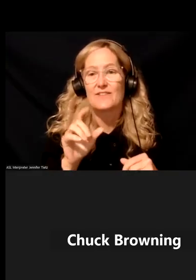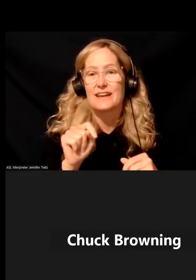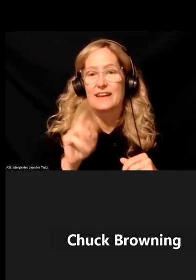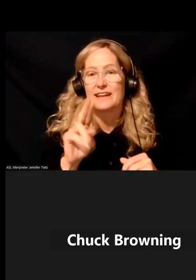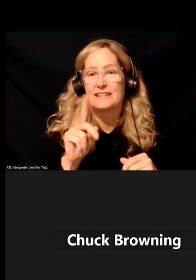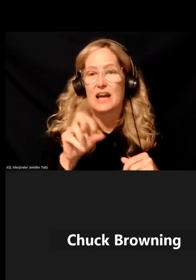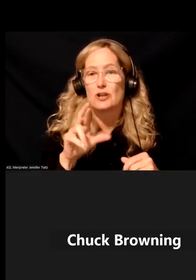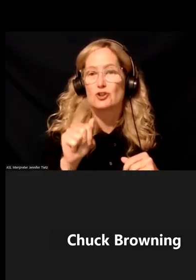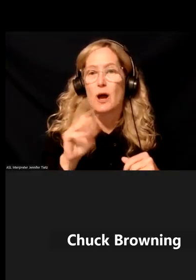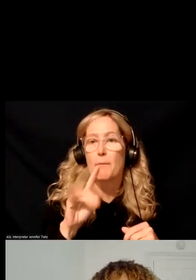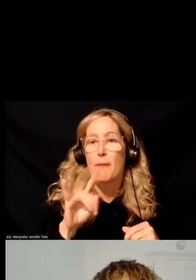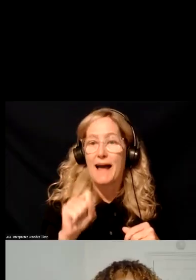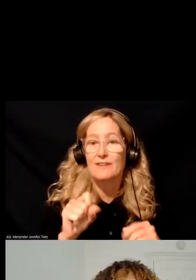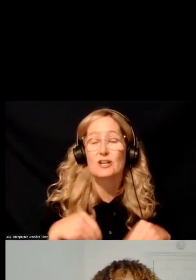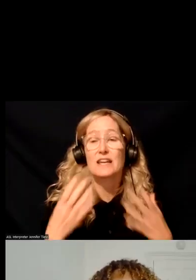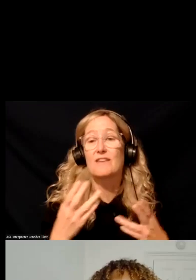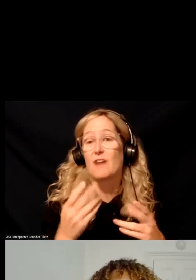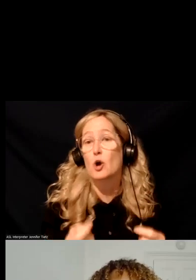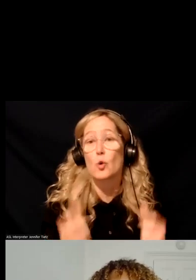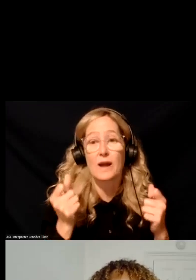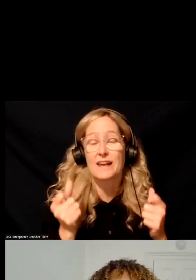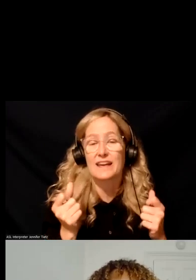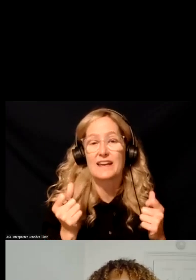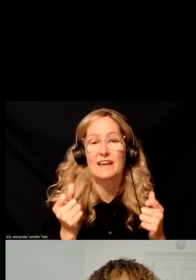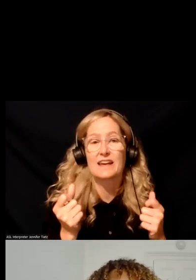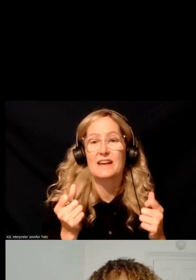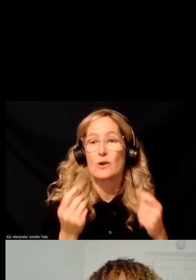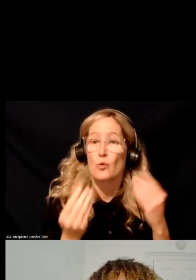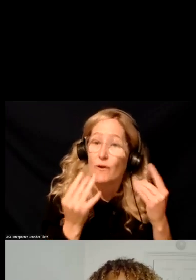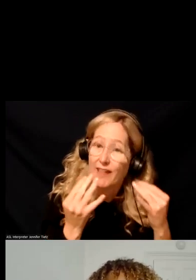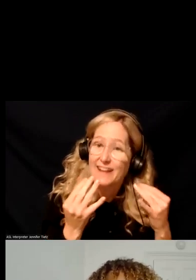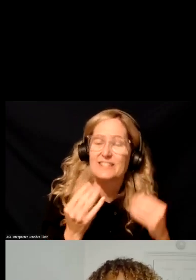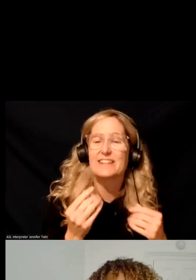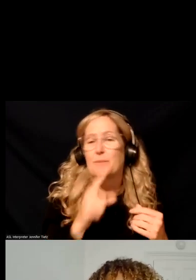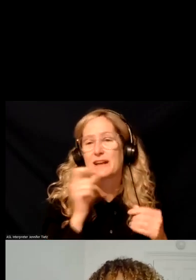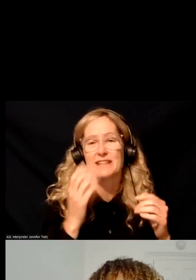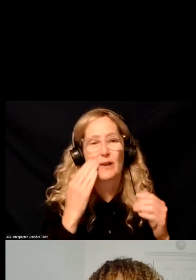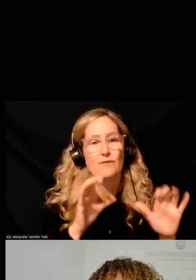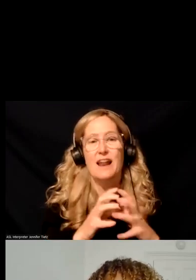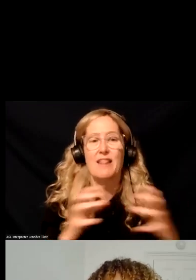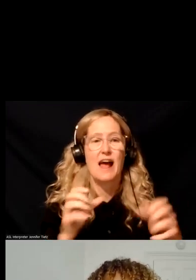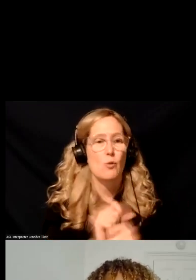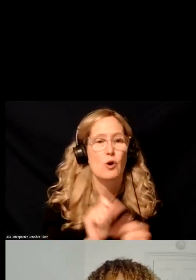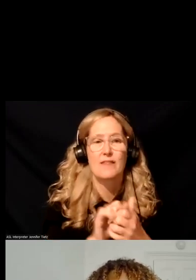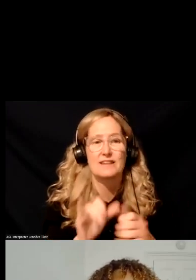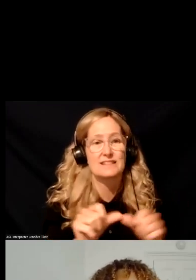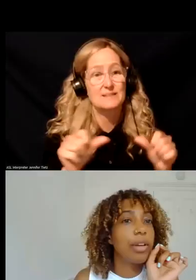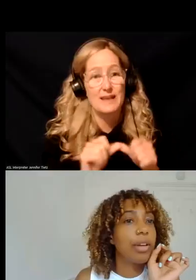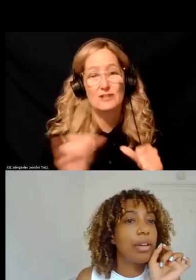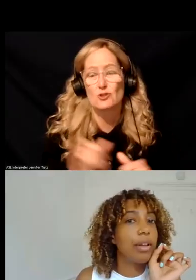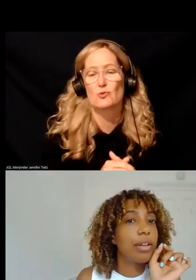is here and could give just a quick, uh, very quick reflection because Tundra, I know you've done a ton of great work in this space as well.